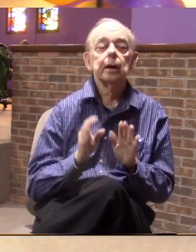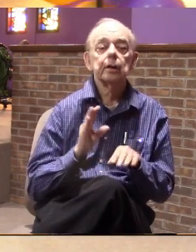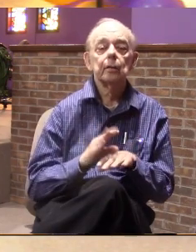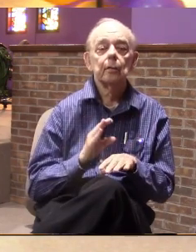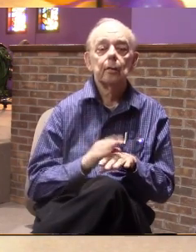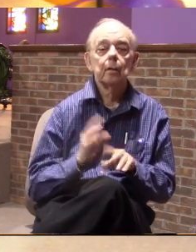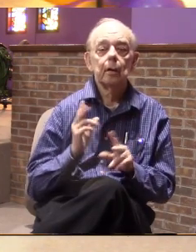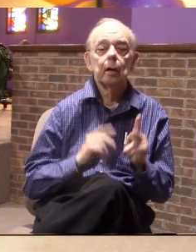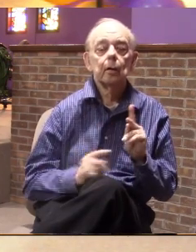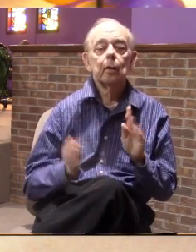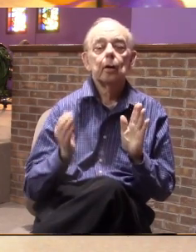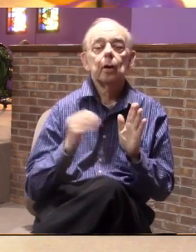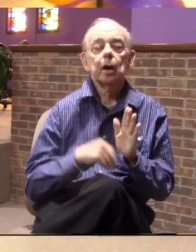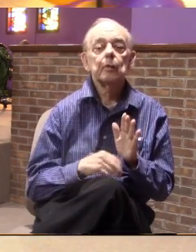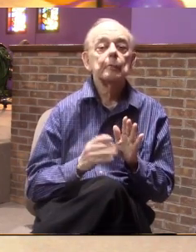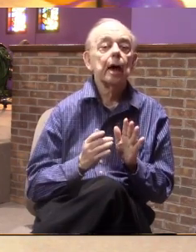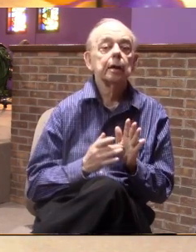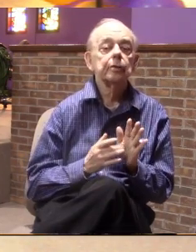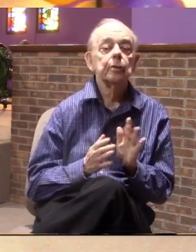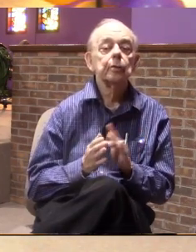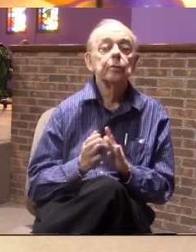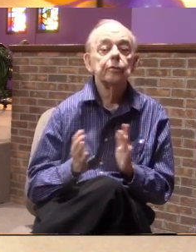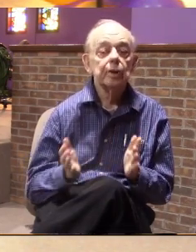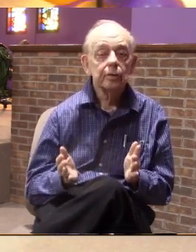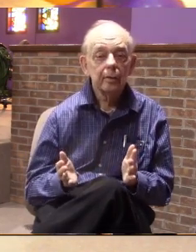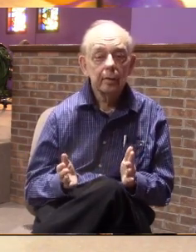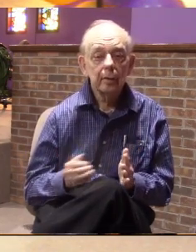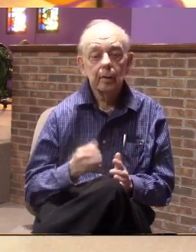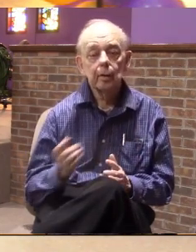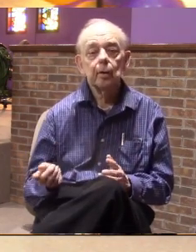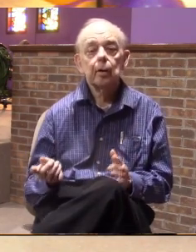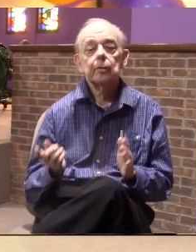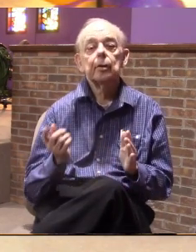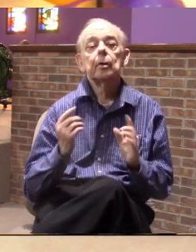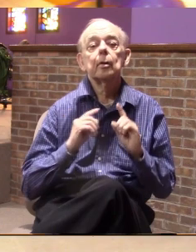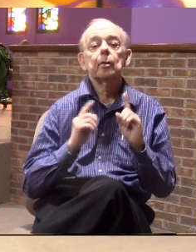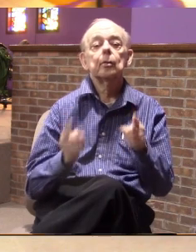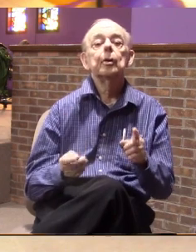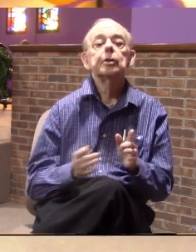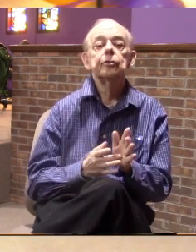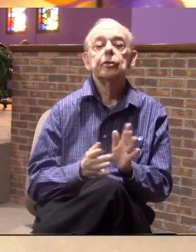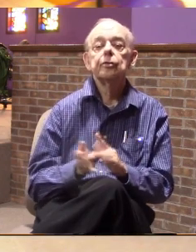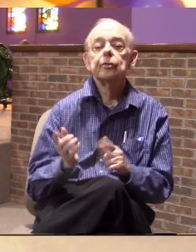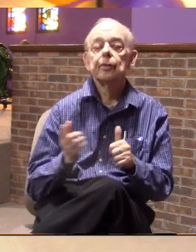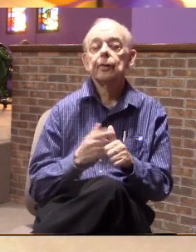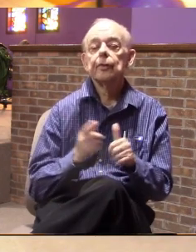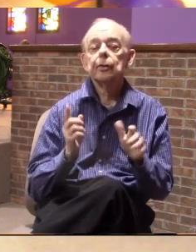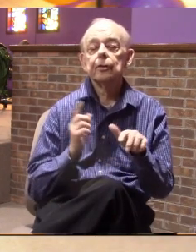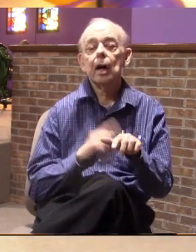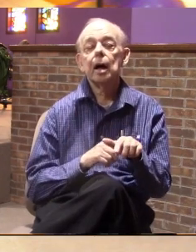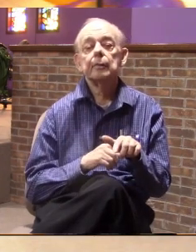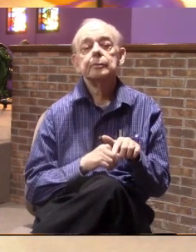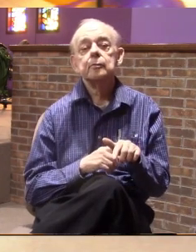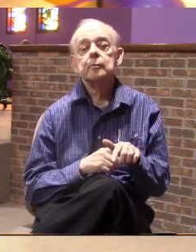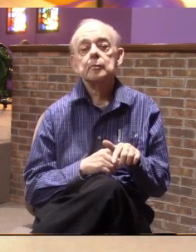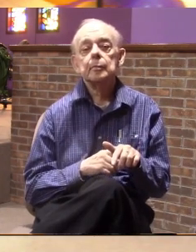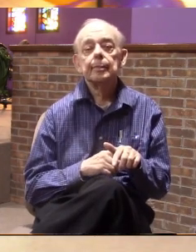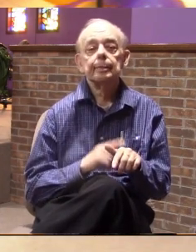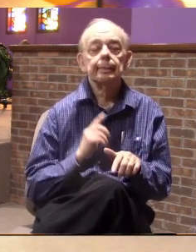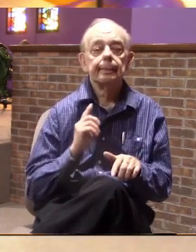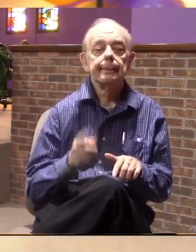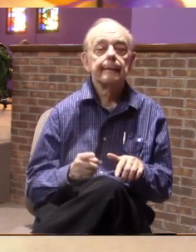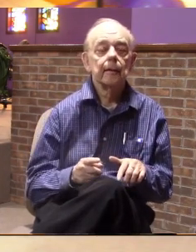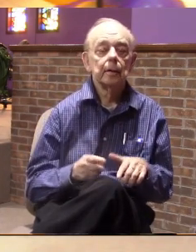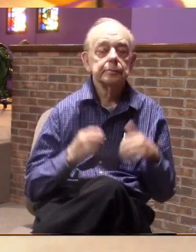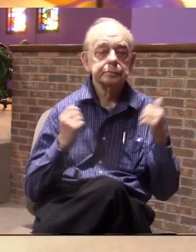but people coming back to Jesus. And others coming to Jesus for the first time. It's going